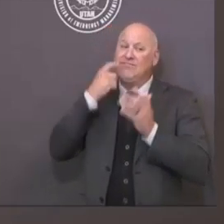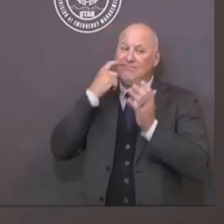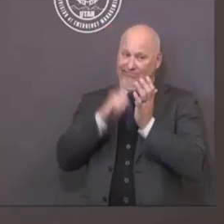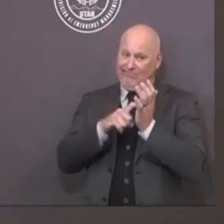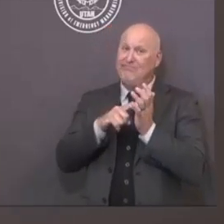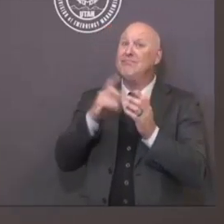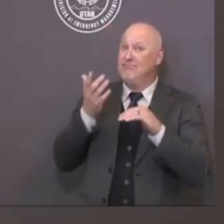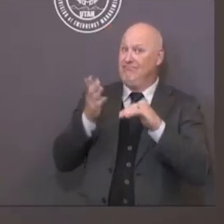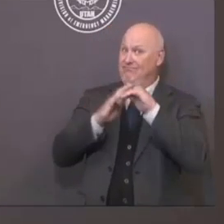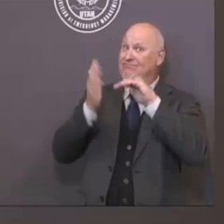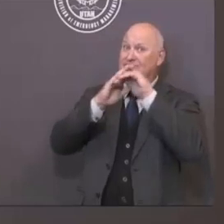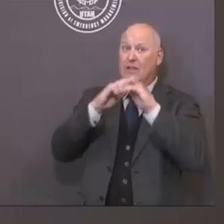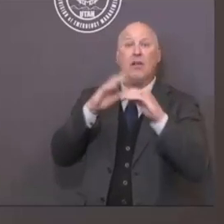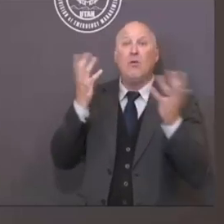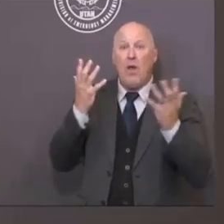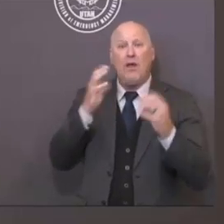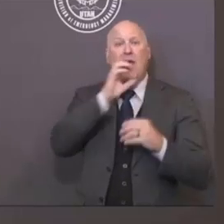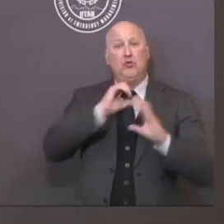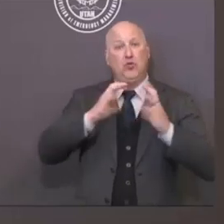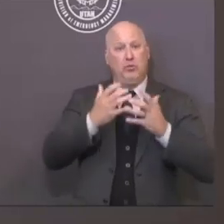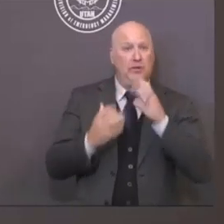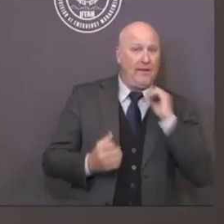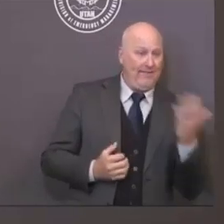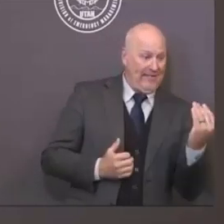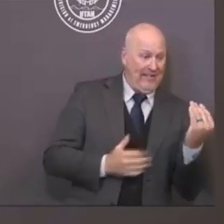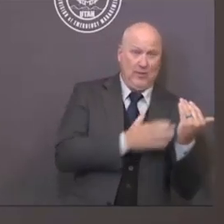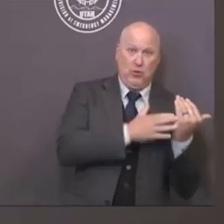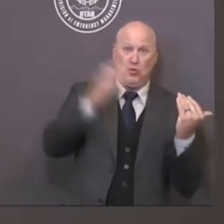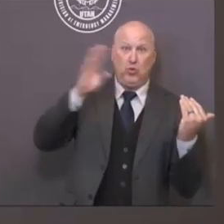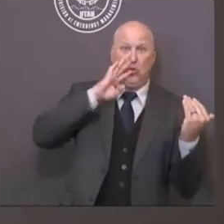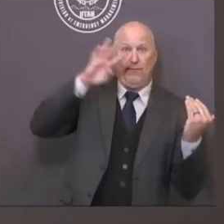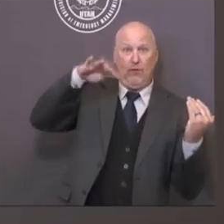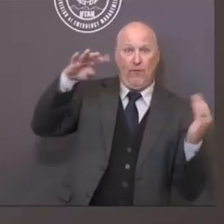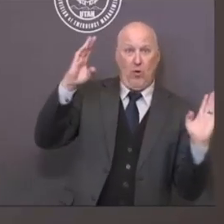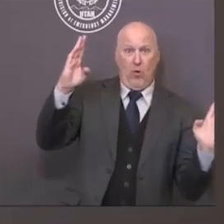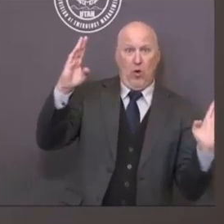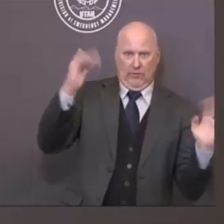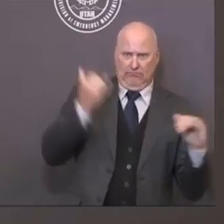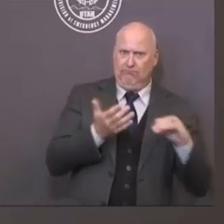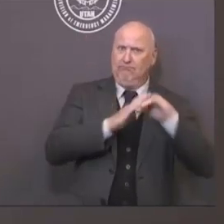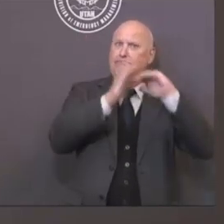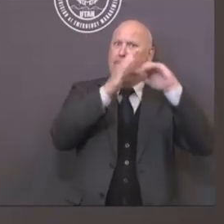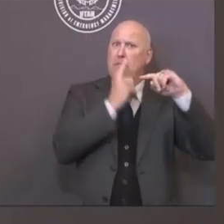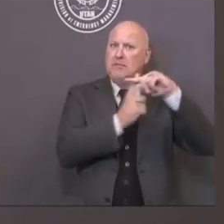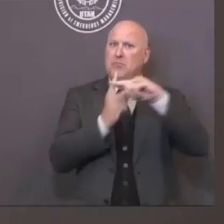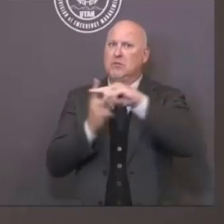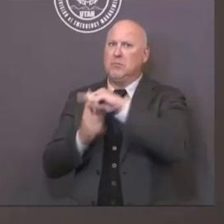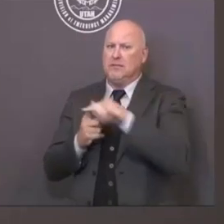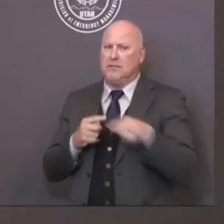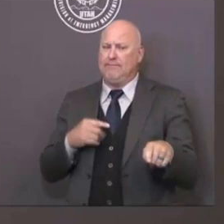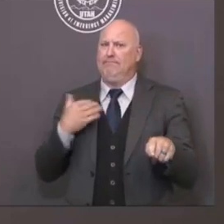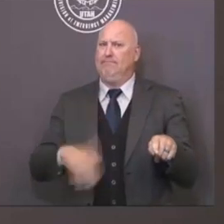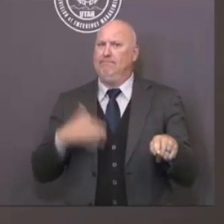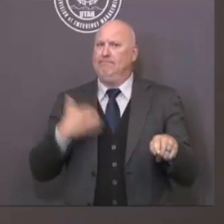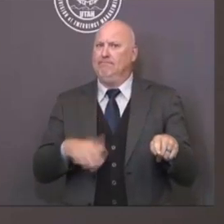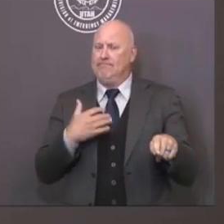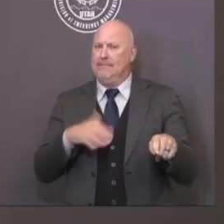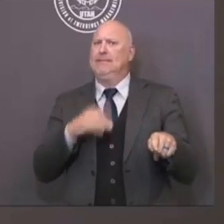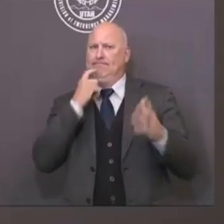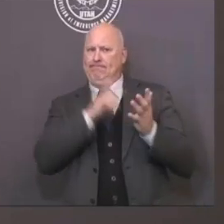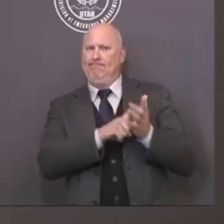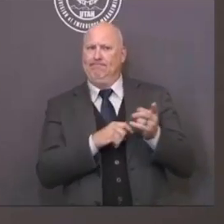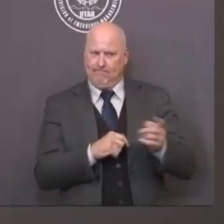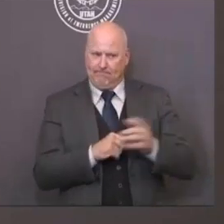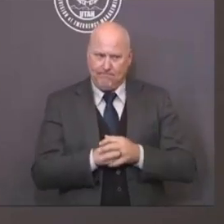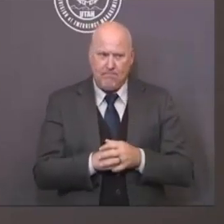And this could be the reason for our drop in hospitalizations and case fatality rates. 6.2 percent of our cases have